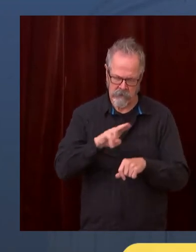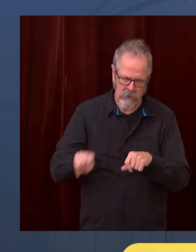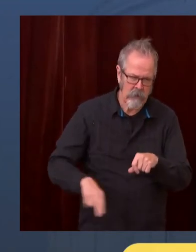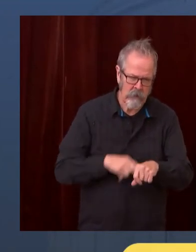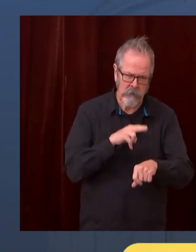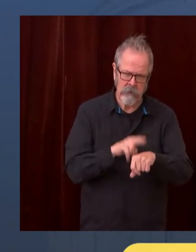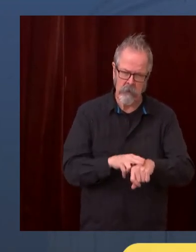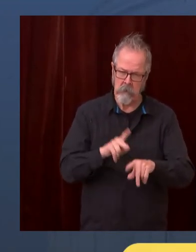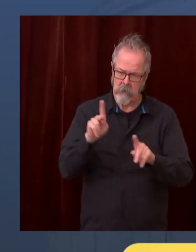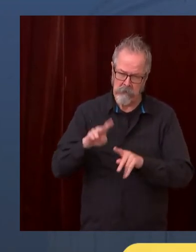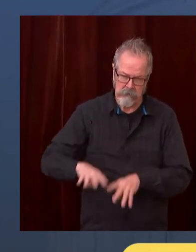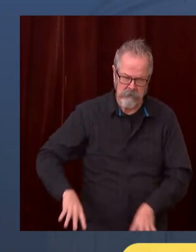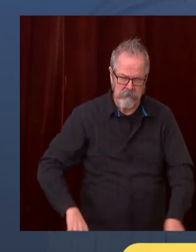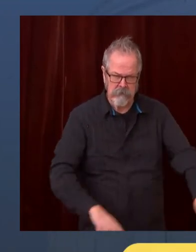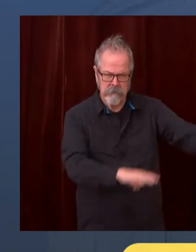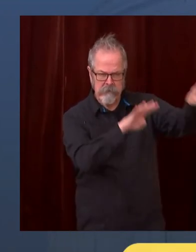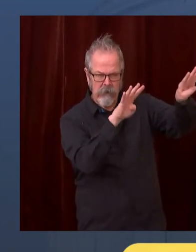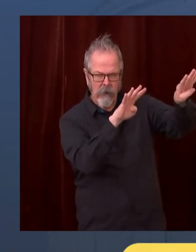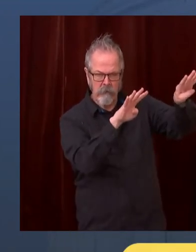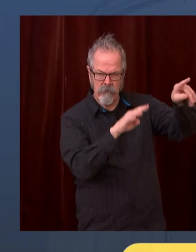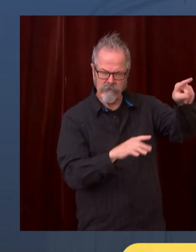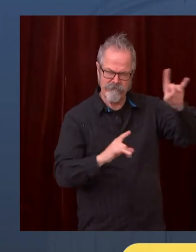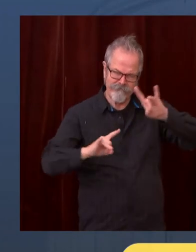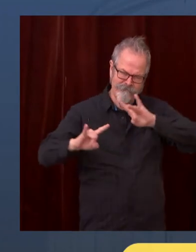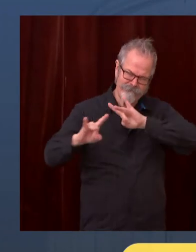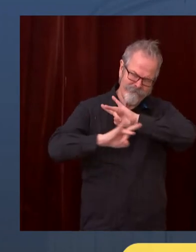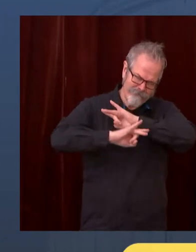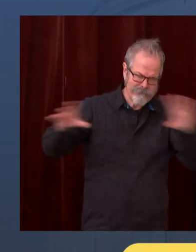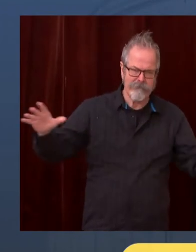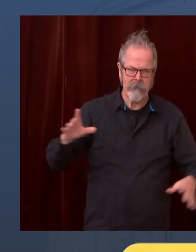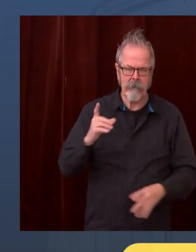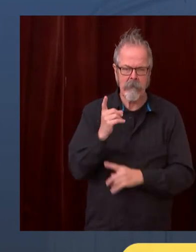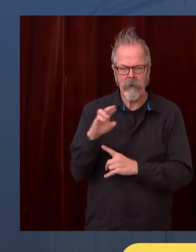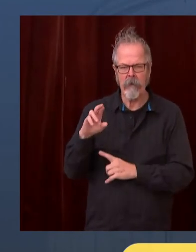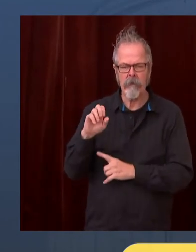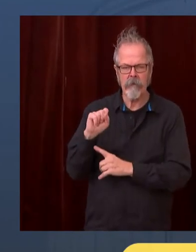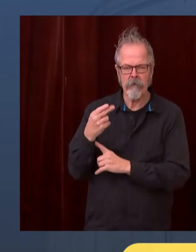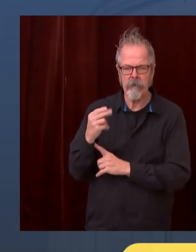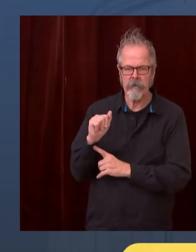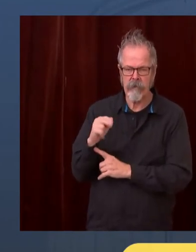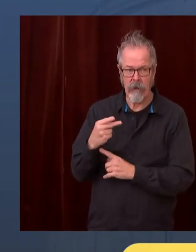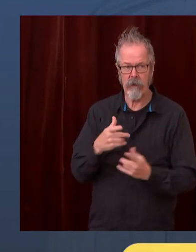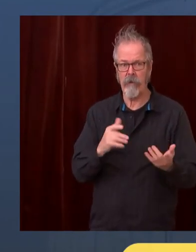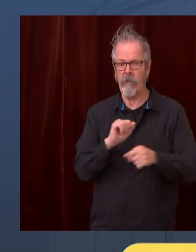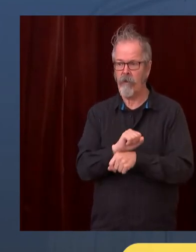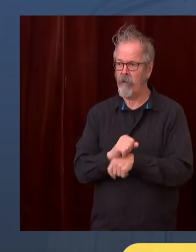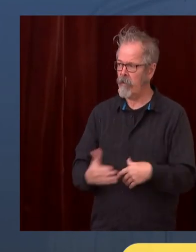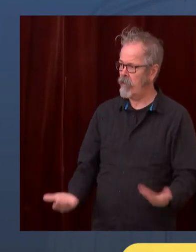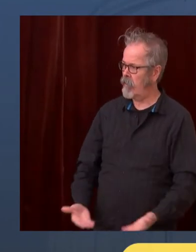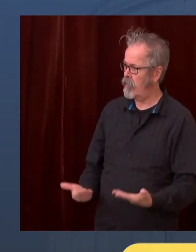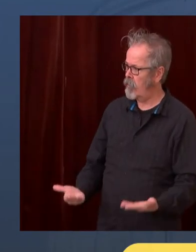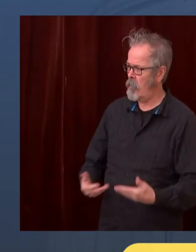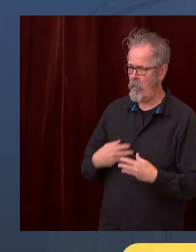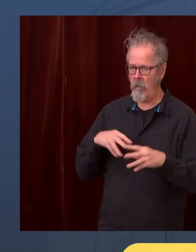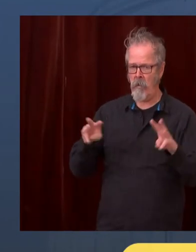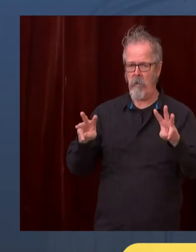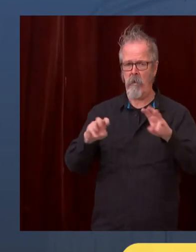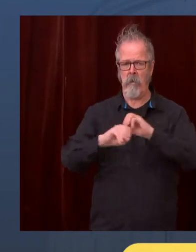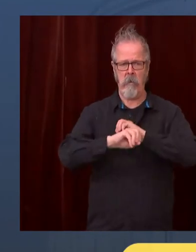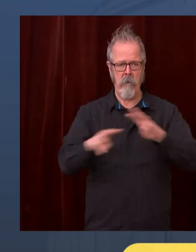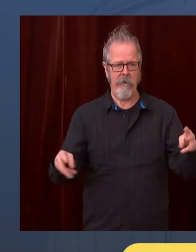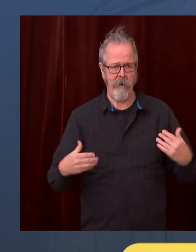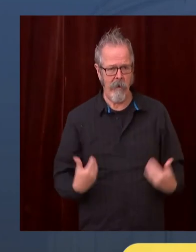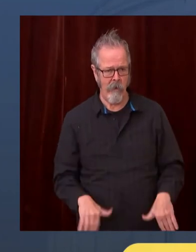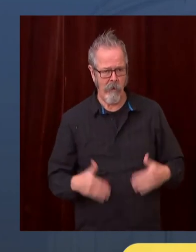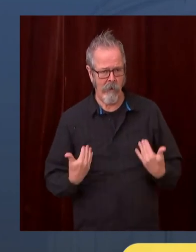Governor, if I might add, this is John. My commitment, too, has been to make sure we have this amazing transition to an amazing